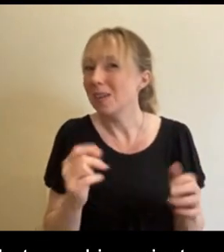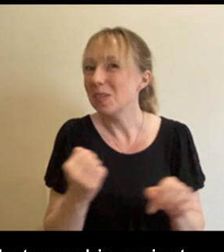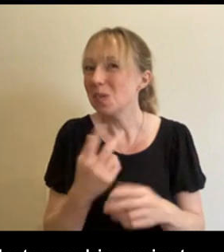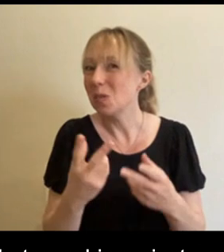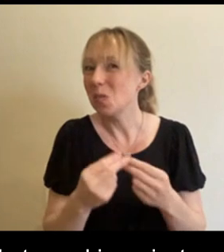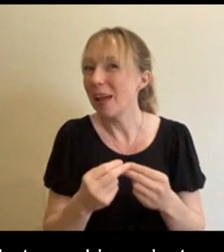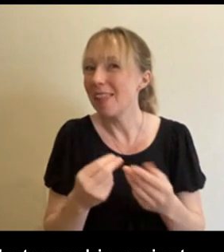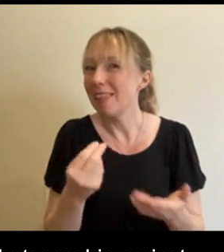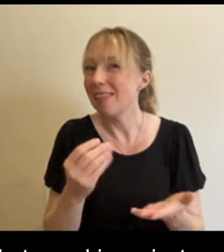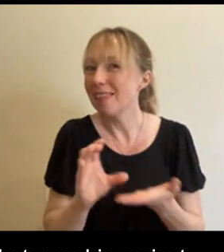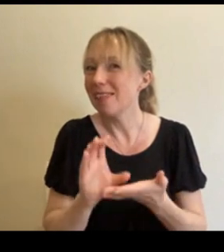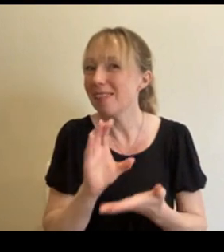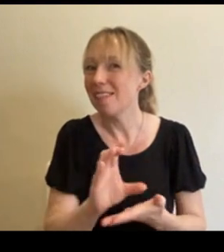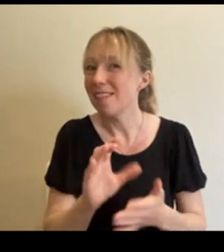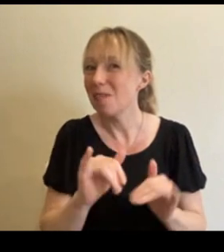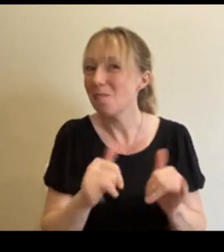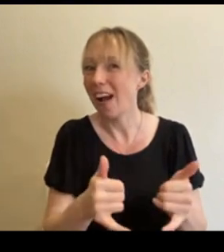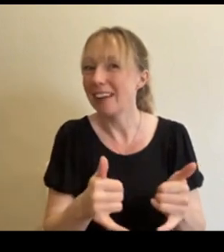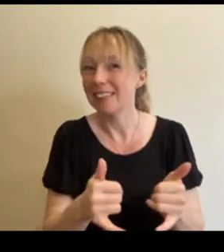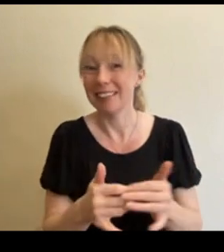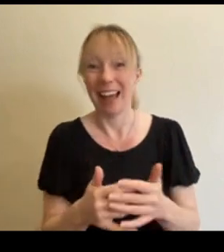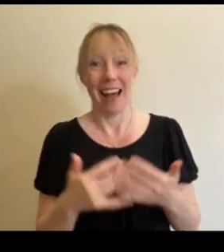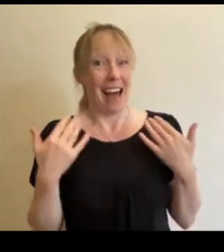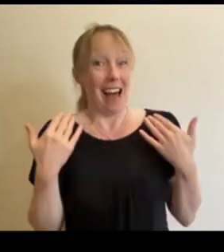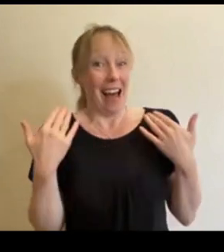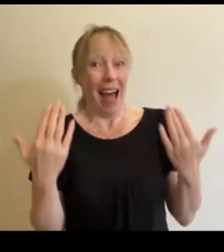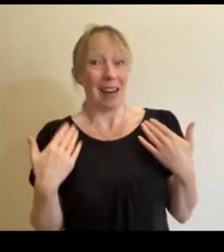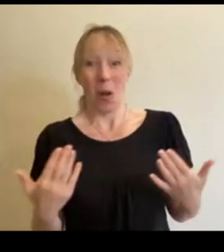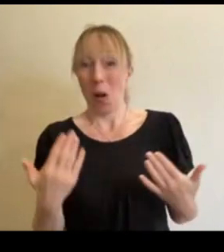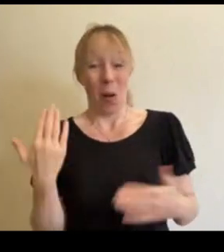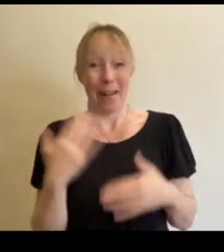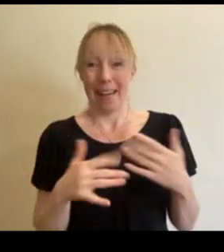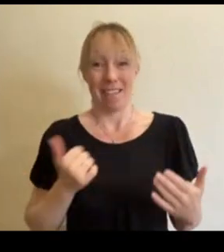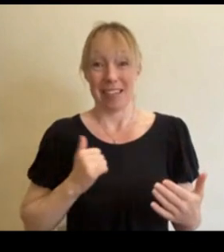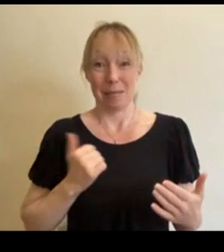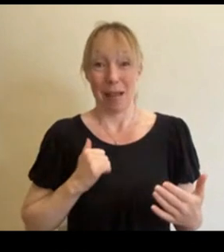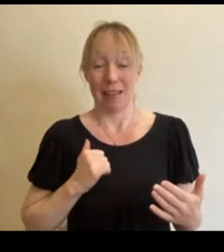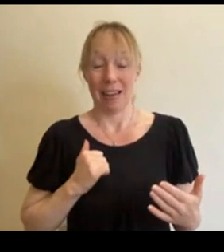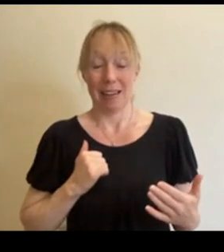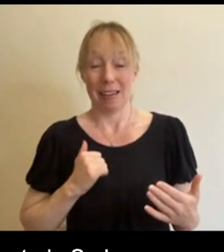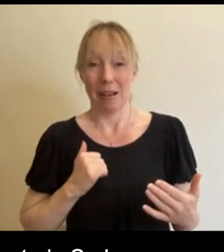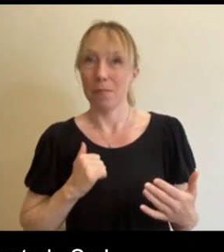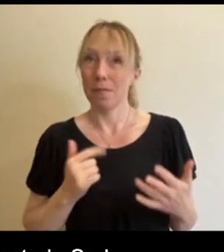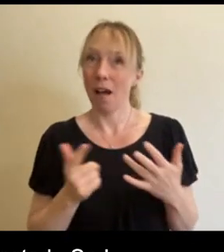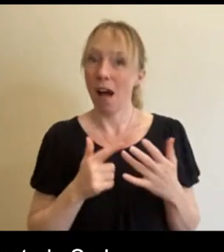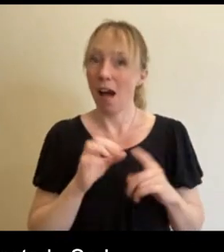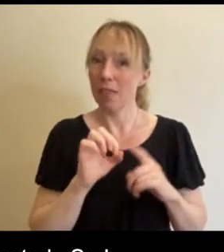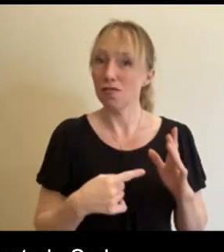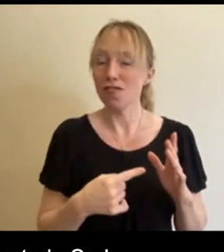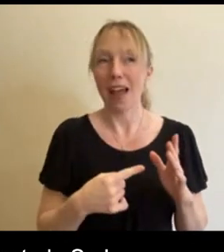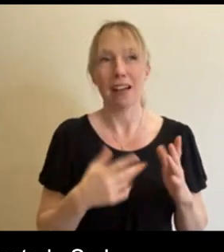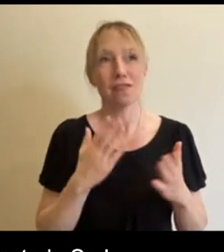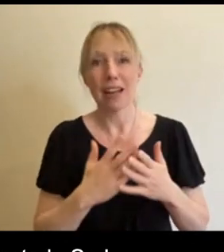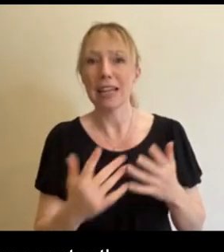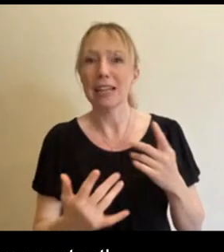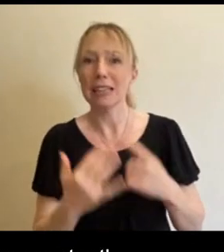I have no idea because this is unexpected, so I have no clue. But in terms of other projects, I'm constantly inspired by,